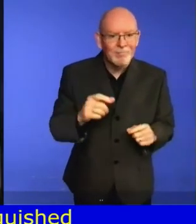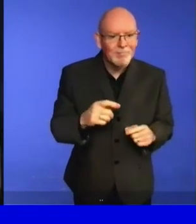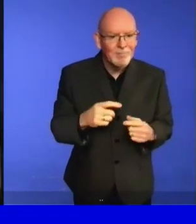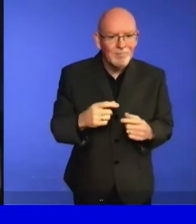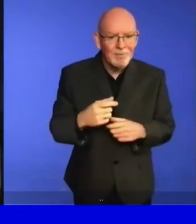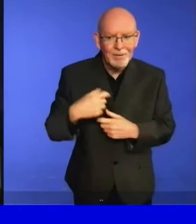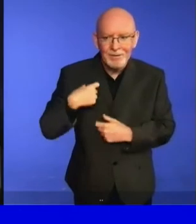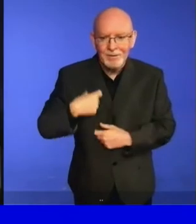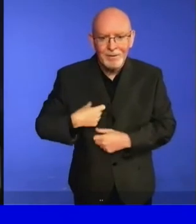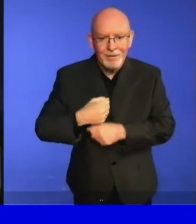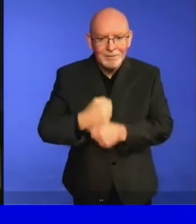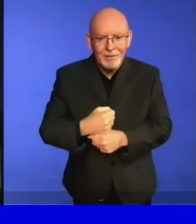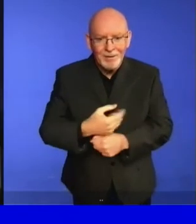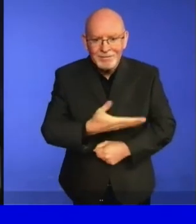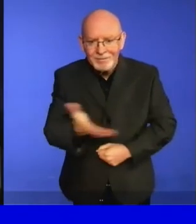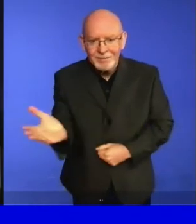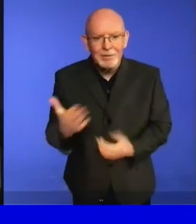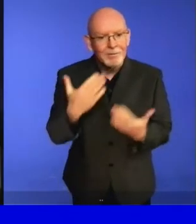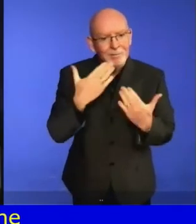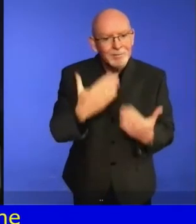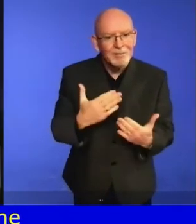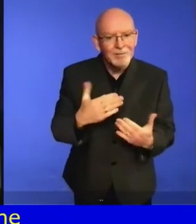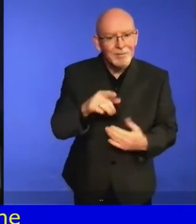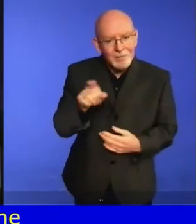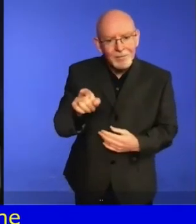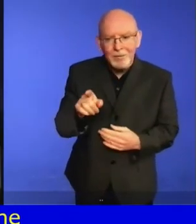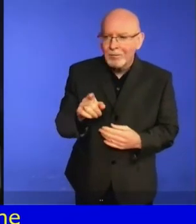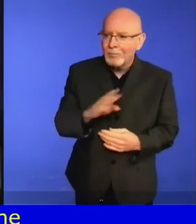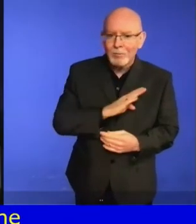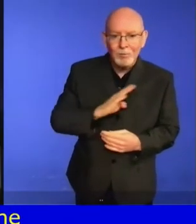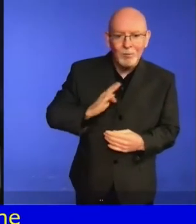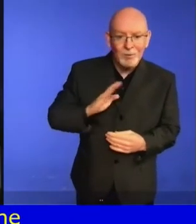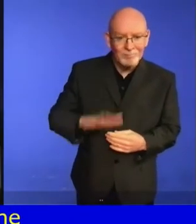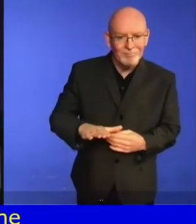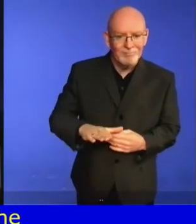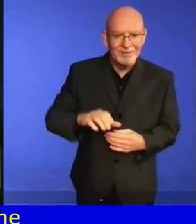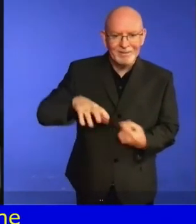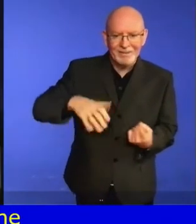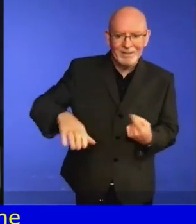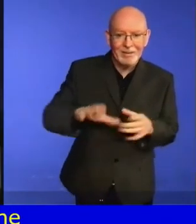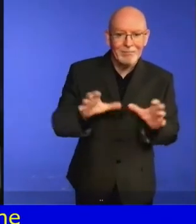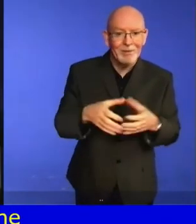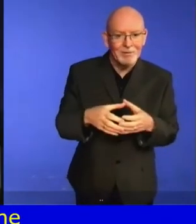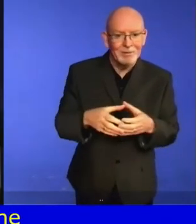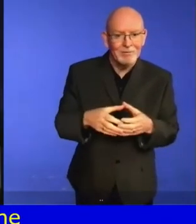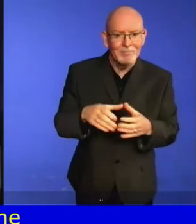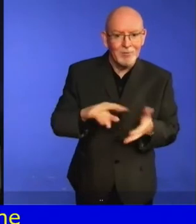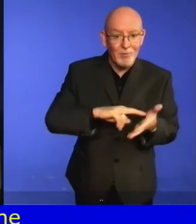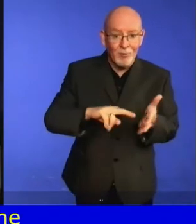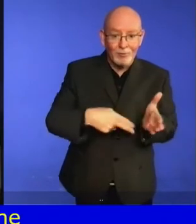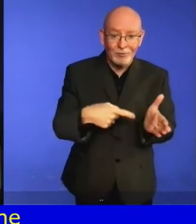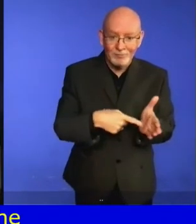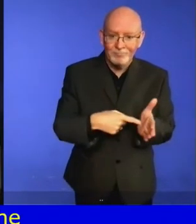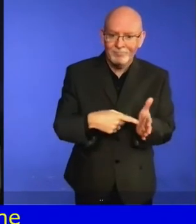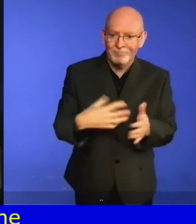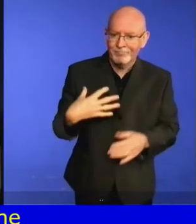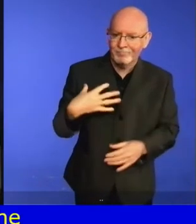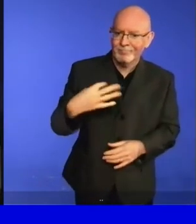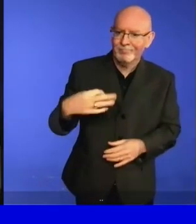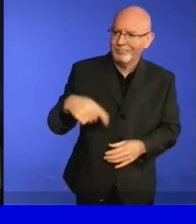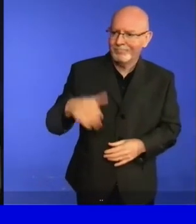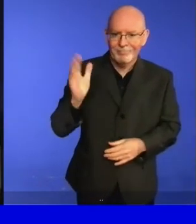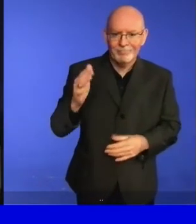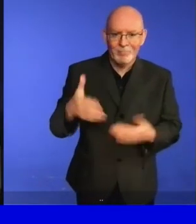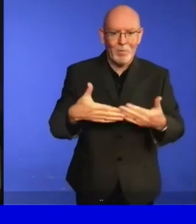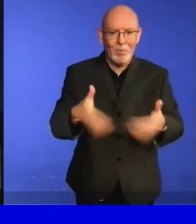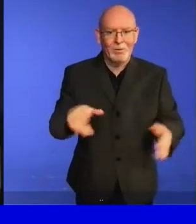I would like to highlight four aspects in my intervention. First, the impact of COVID-19 on the rights of persons with disabilities.